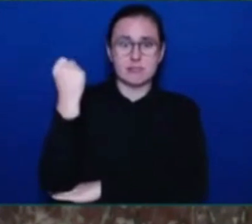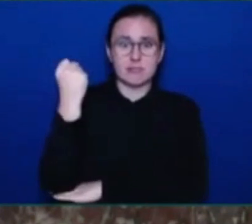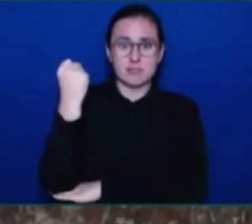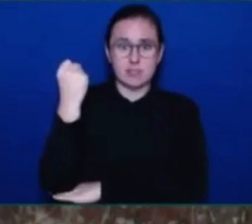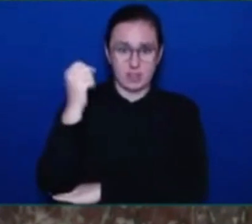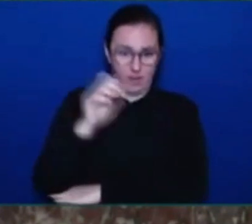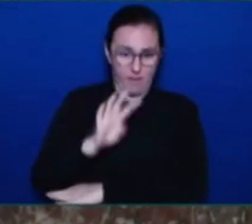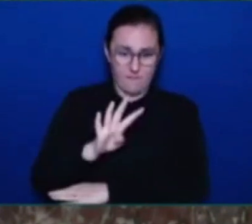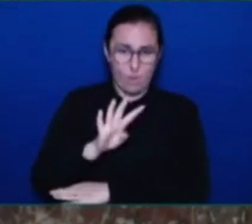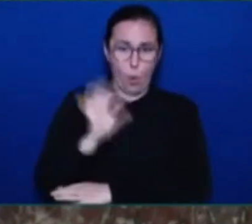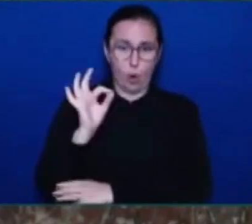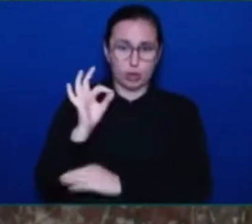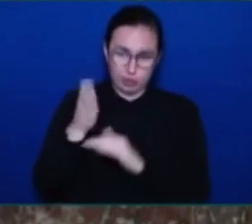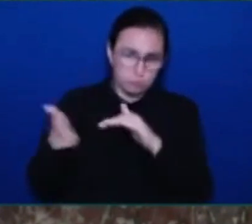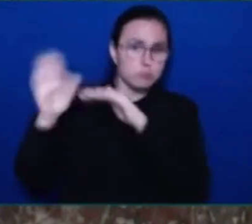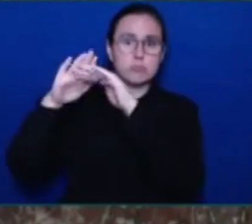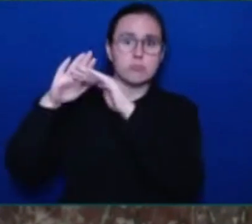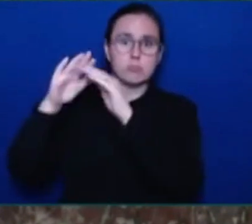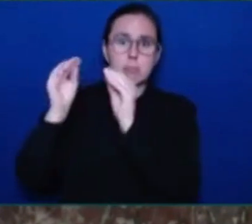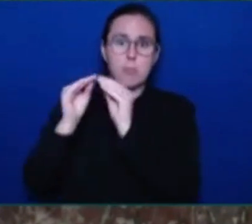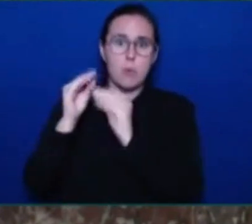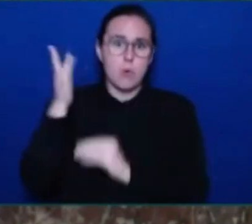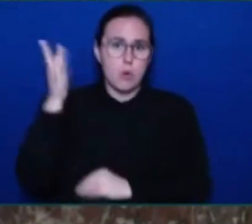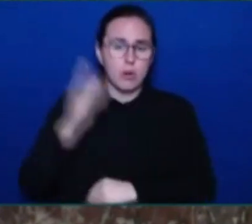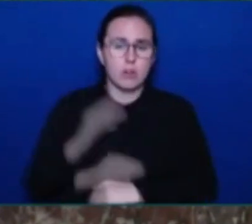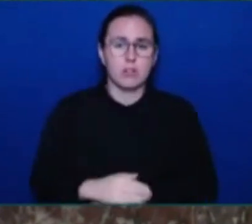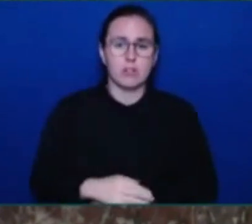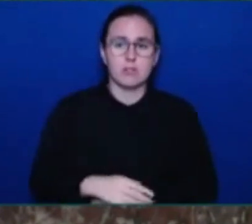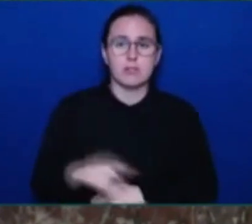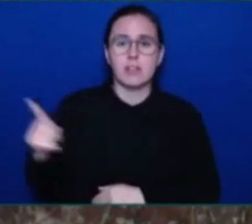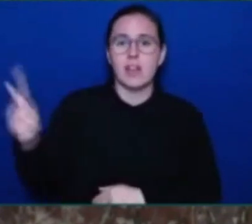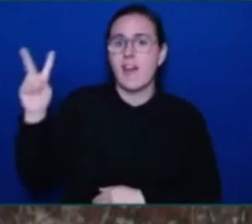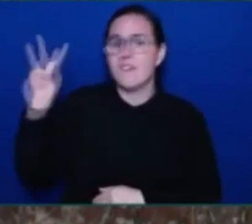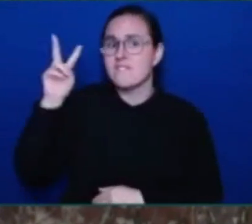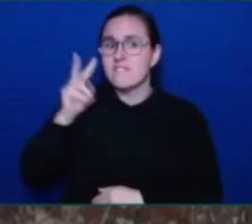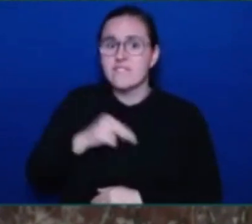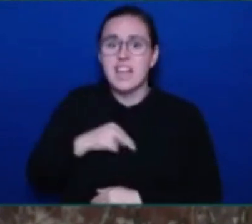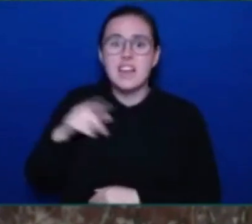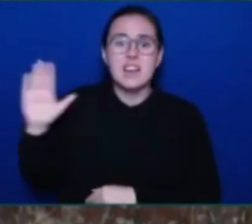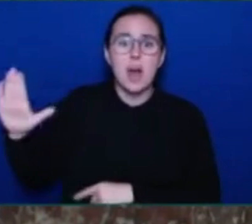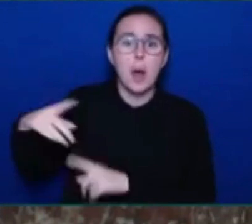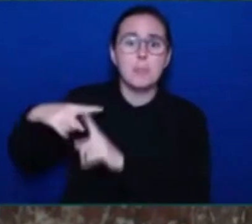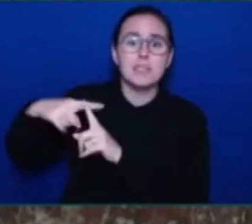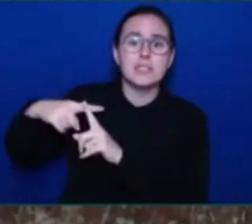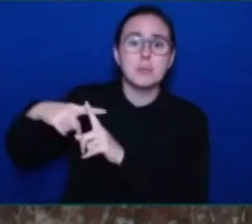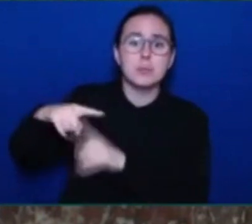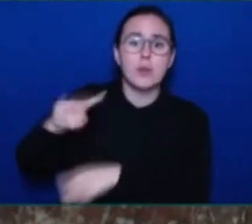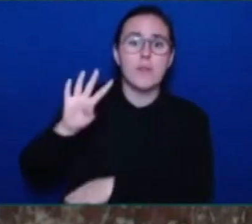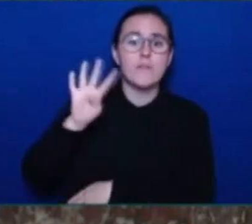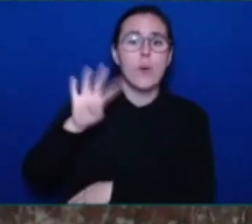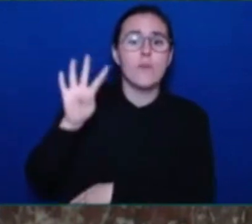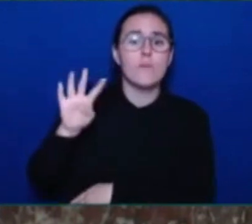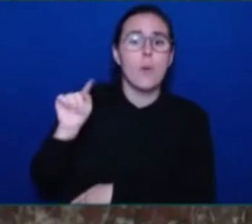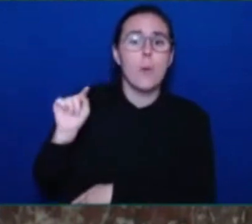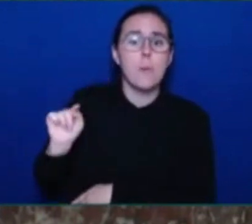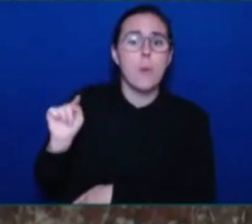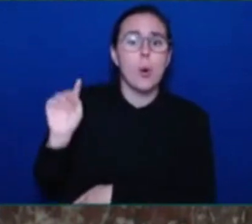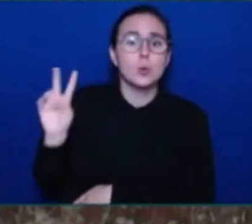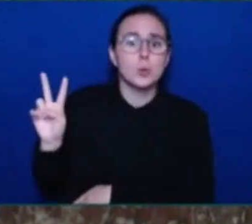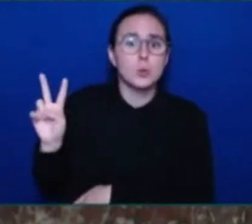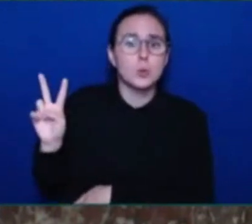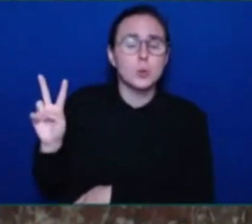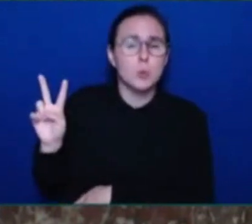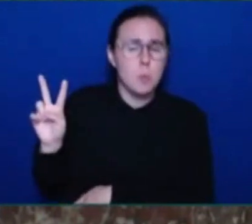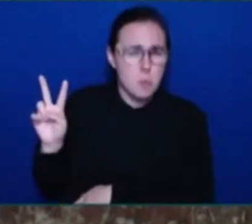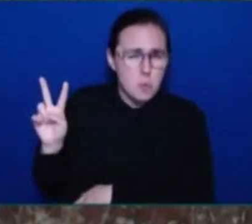44.2 degrees, the highest temperature ever recorded in that country. The last eight years have been